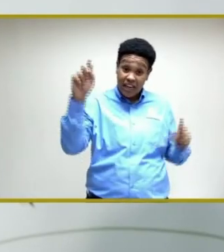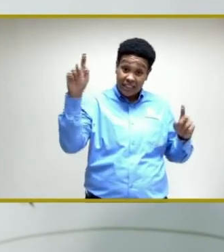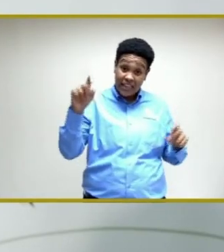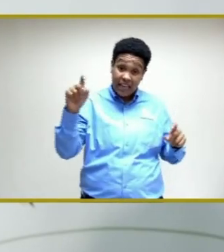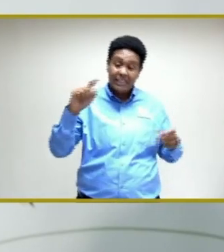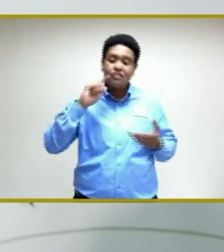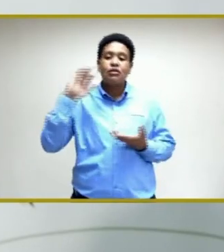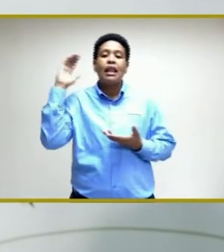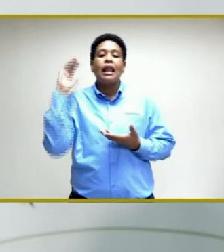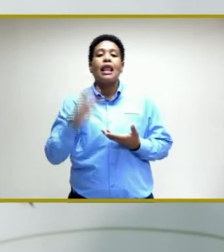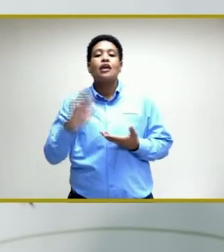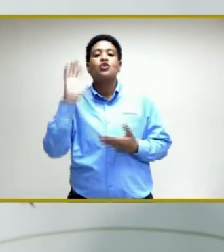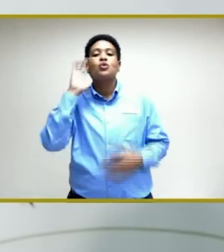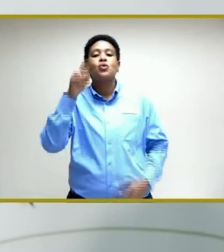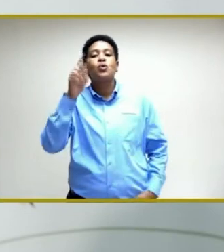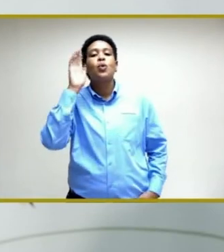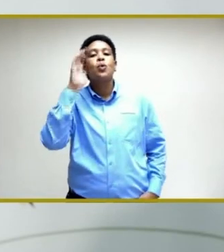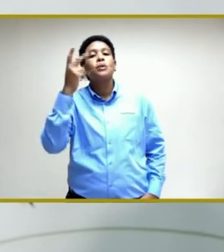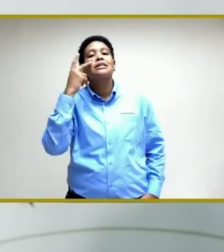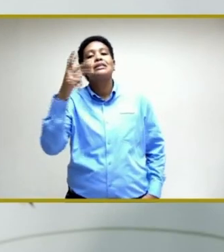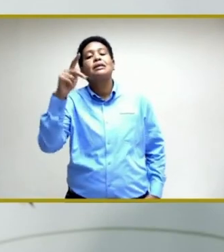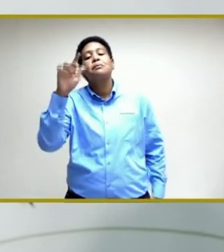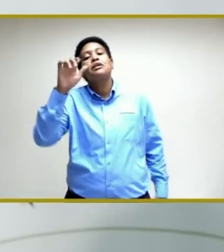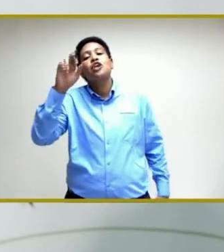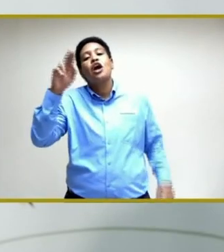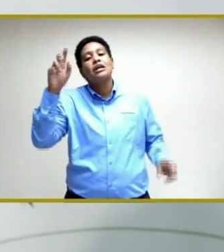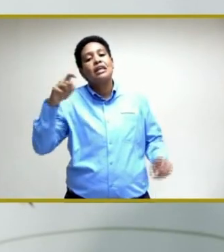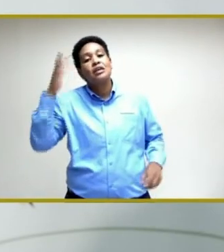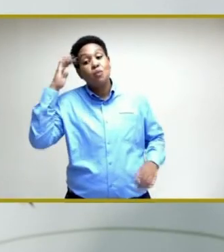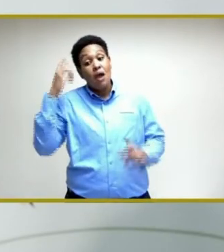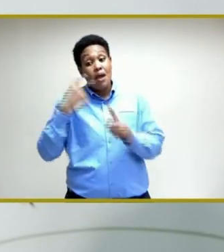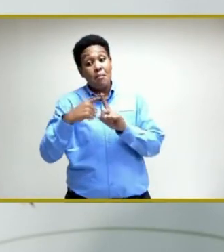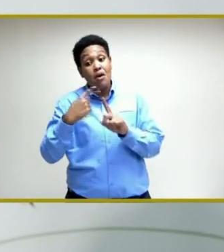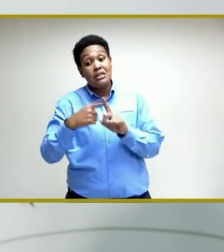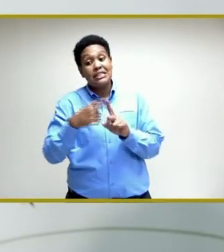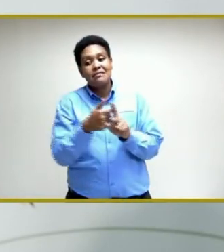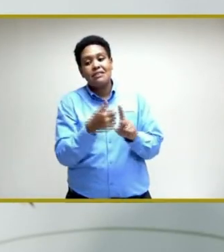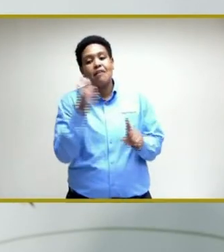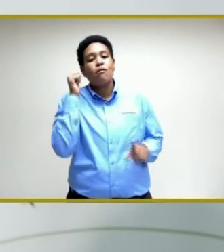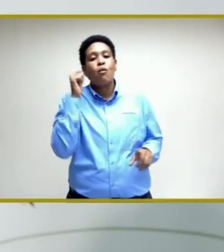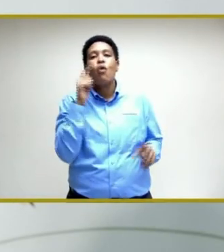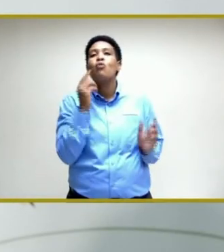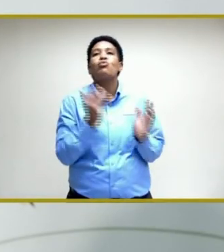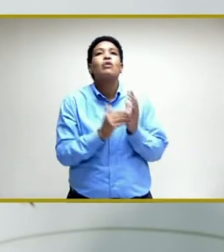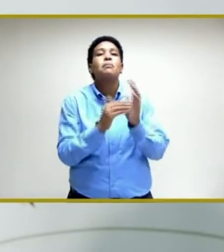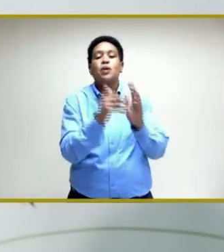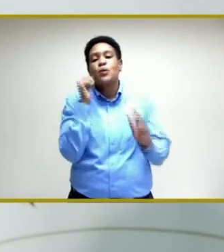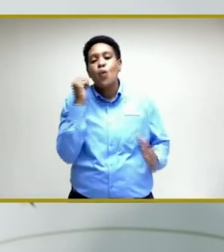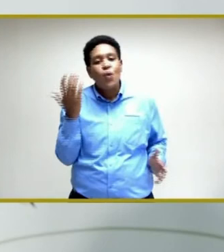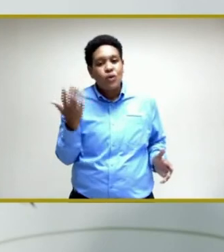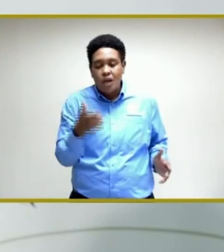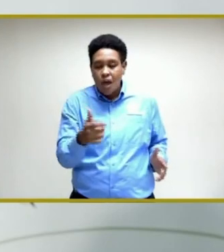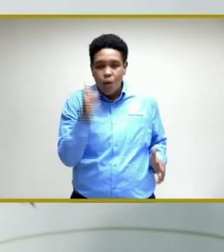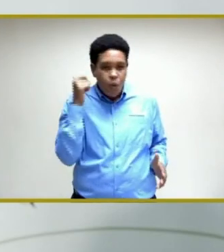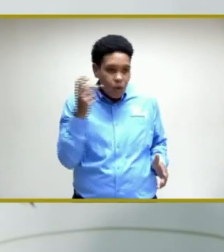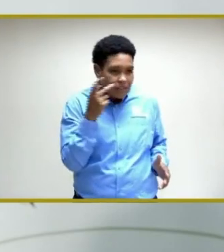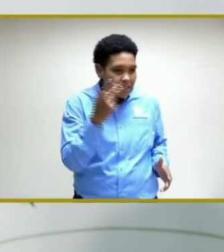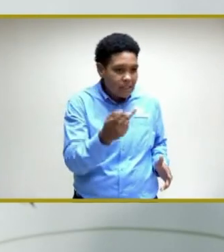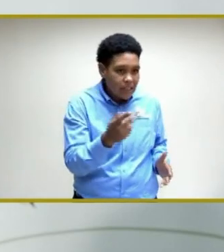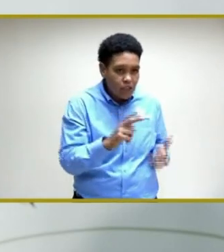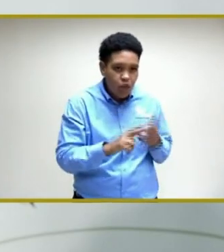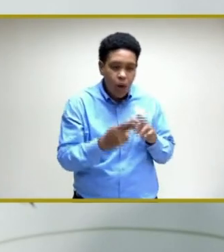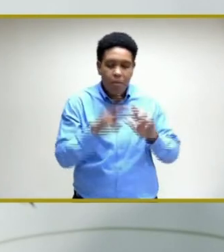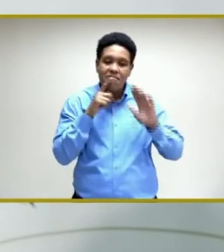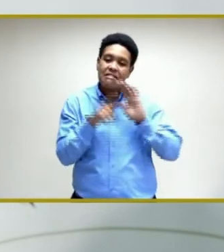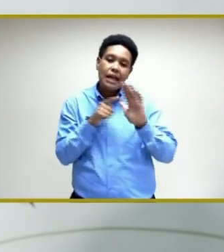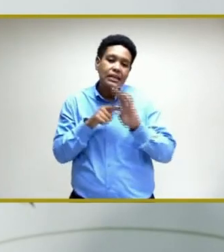the less you will see the PCR tests because the positives are not going to be repeated and you're not going to see the number of